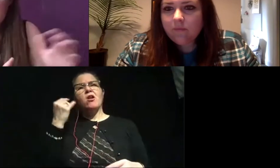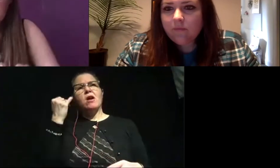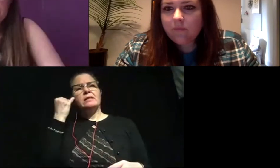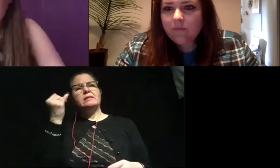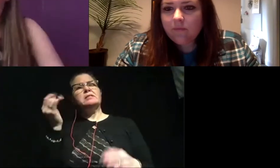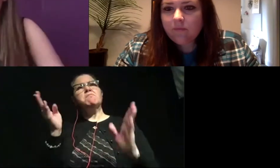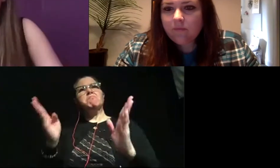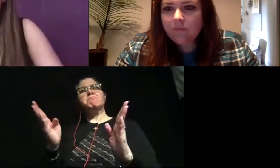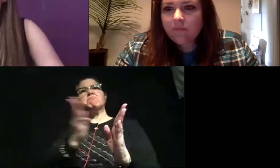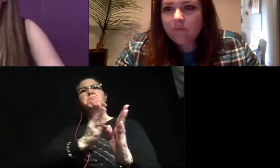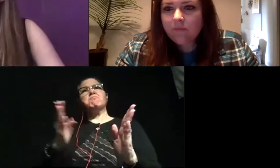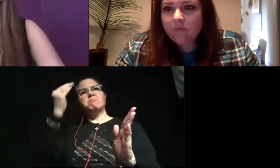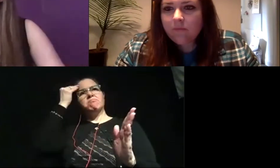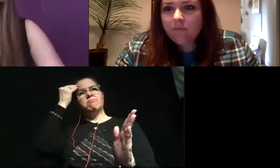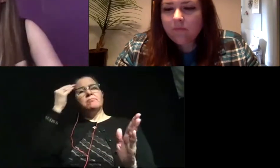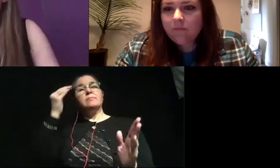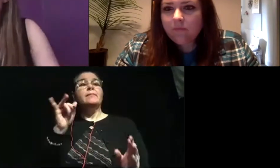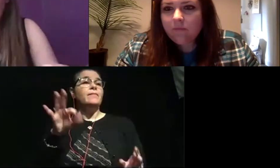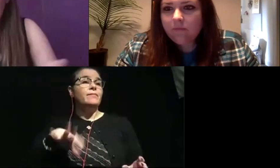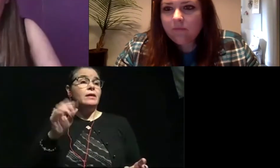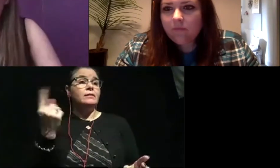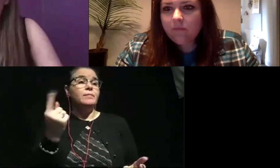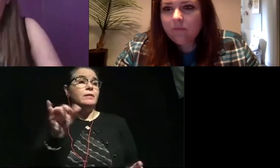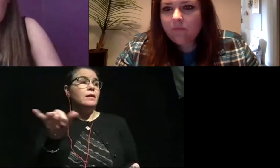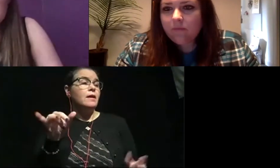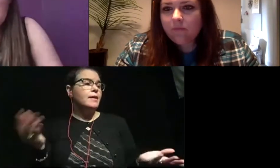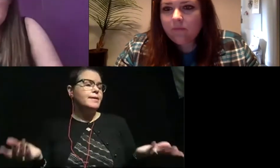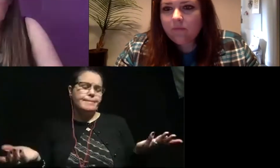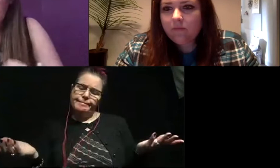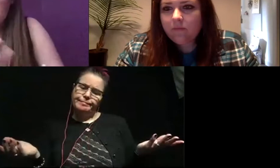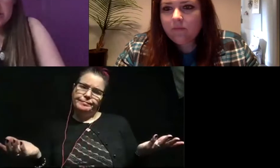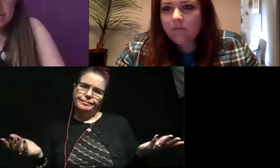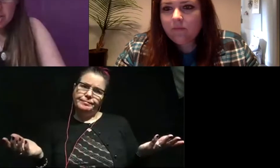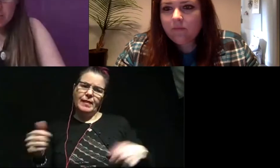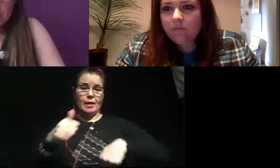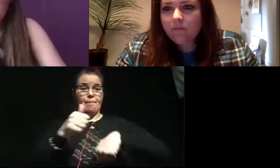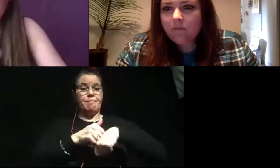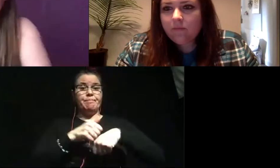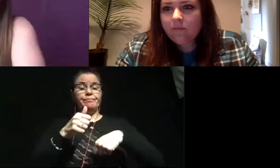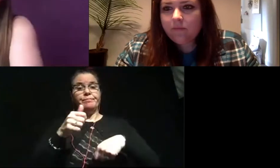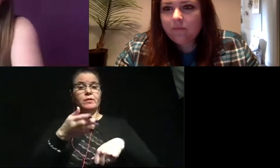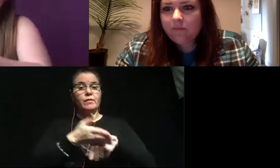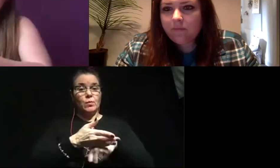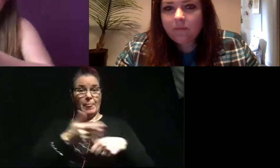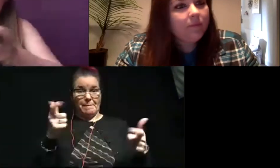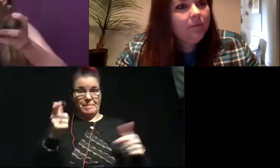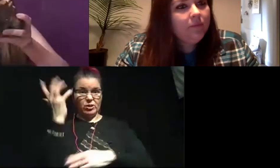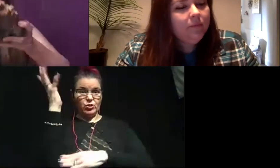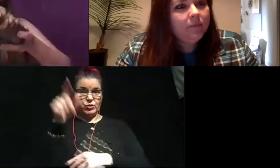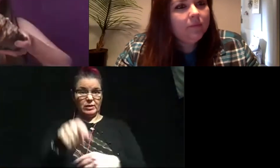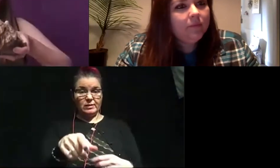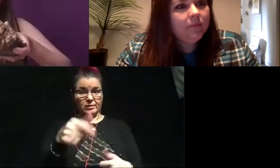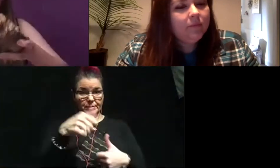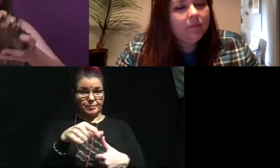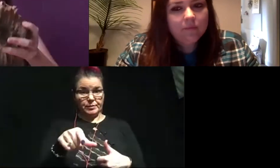I am. Or if I find something like, um, that petrified wood I just showed you, the big tree fossil. There we go.